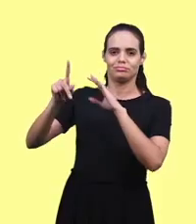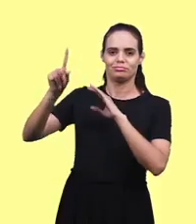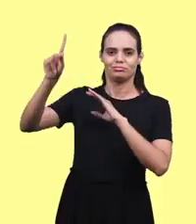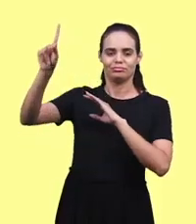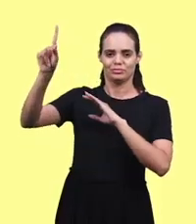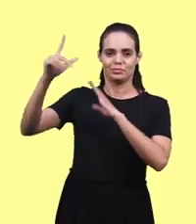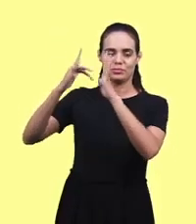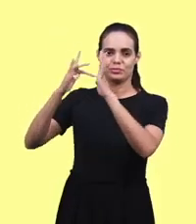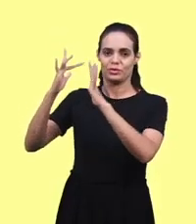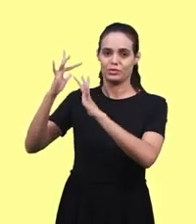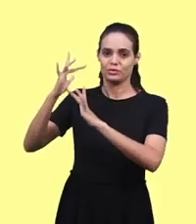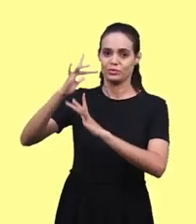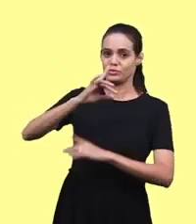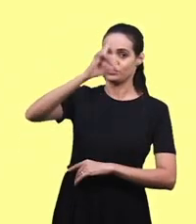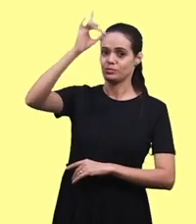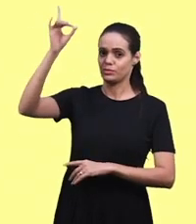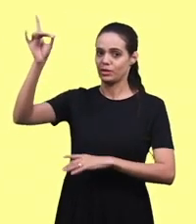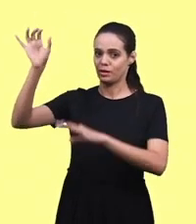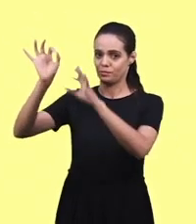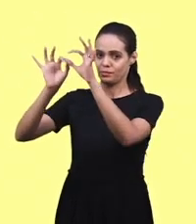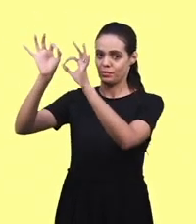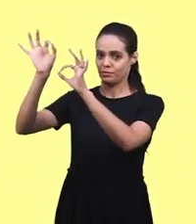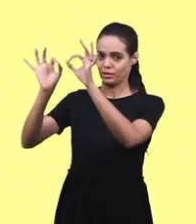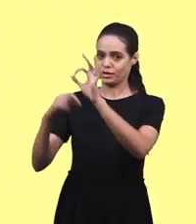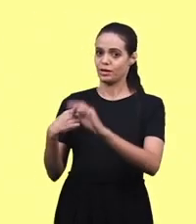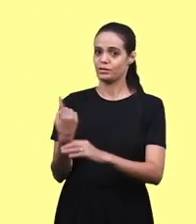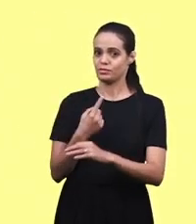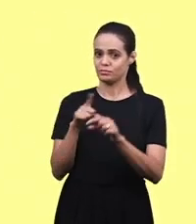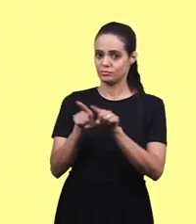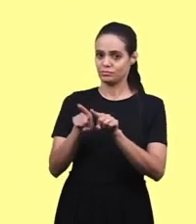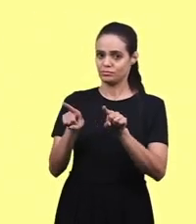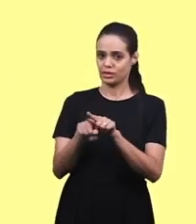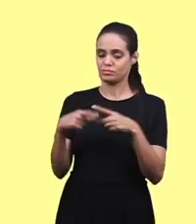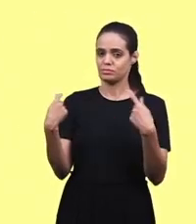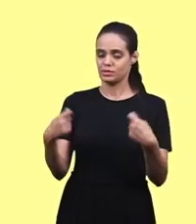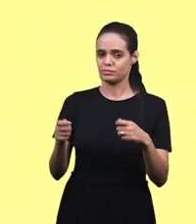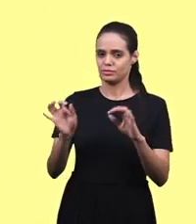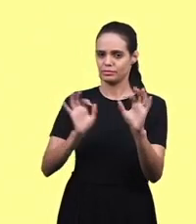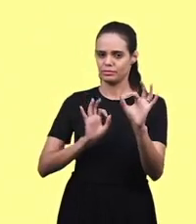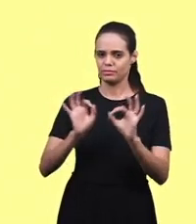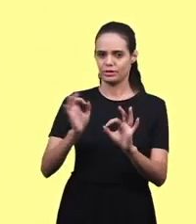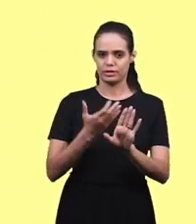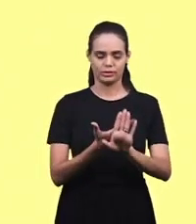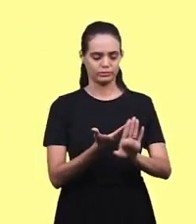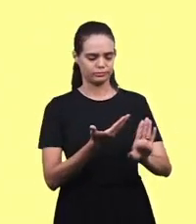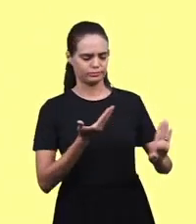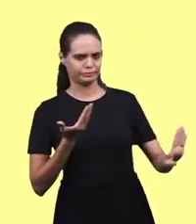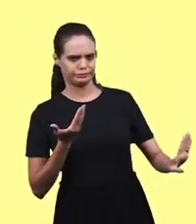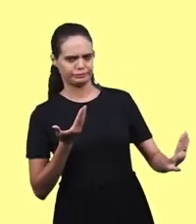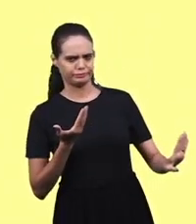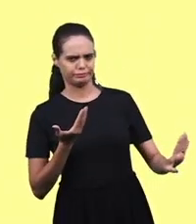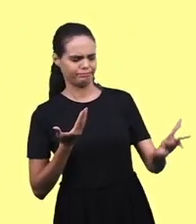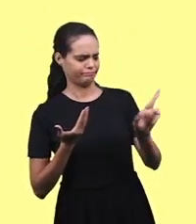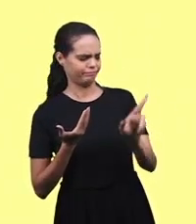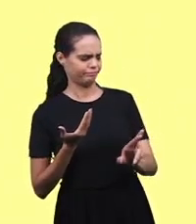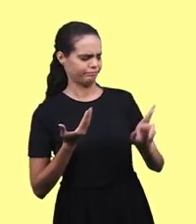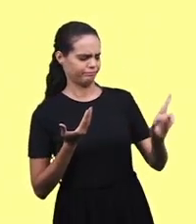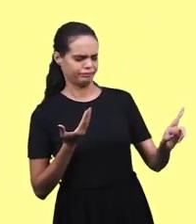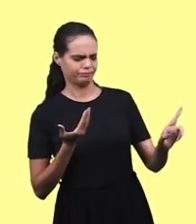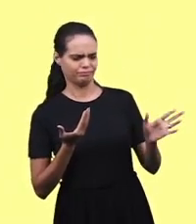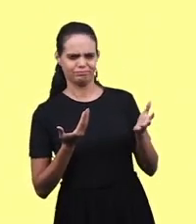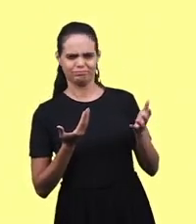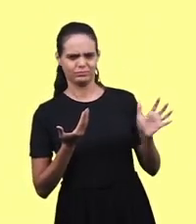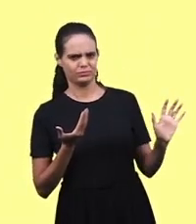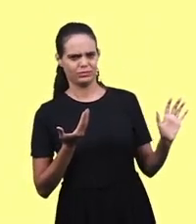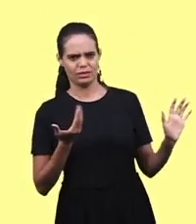to prepare a place for us. And we need to be prepared. We need to be separated. Because without